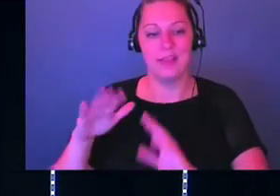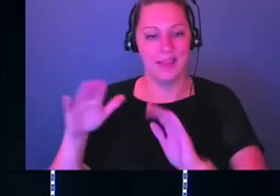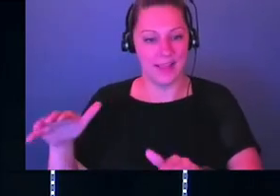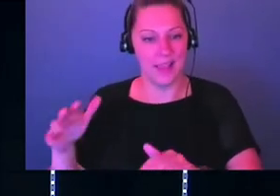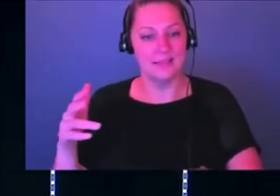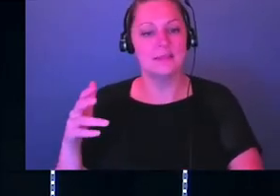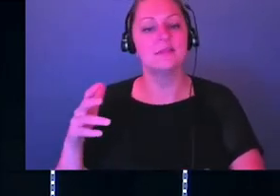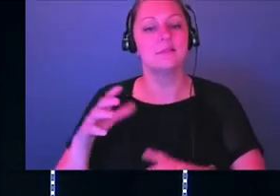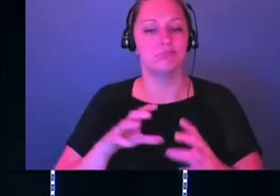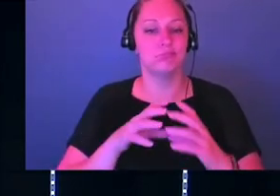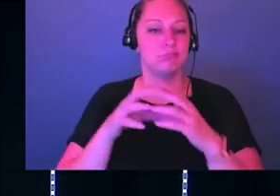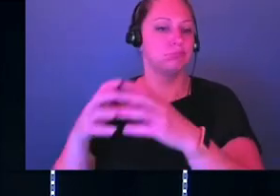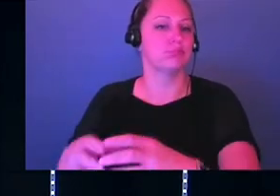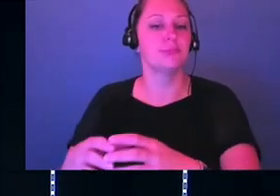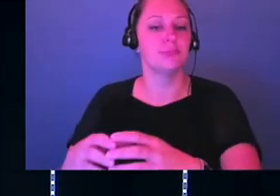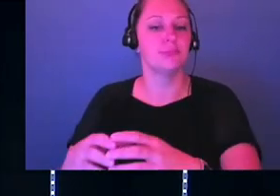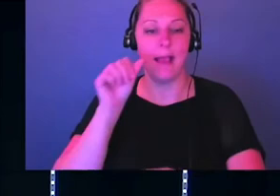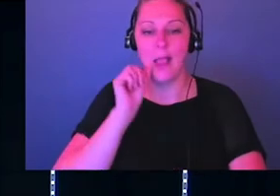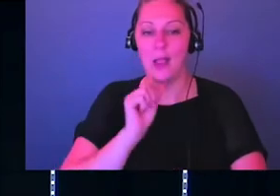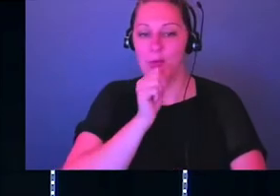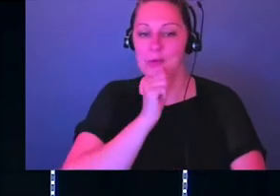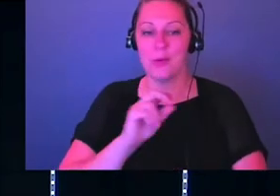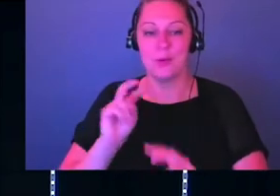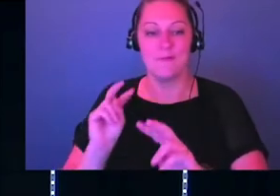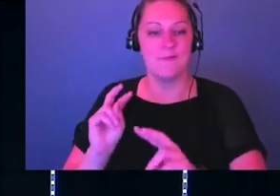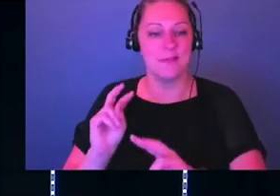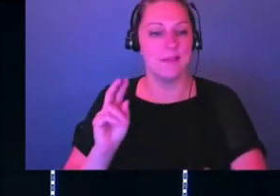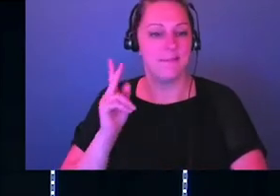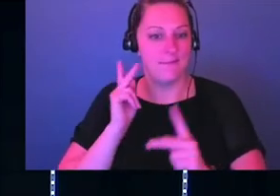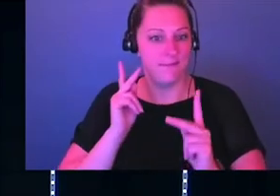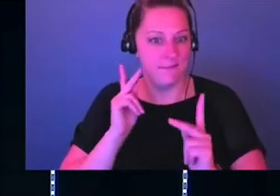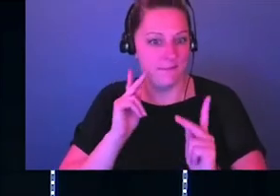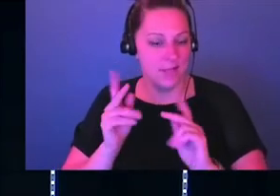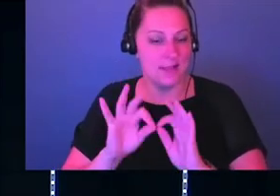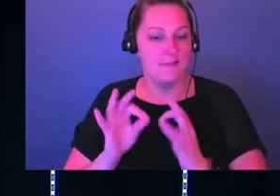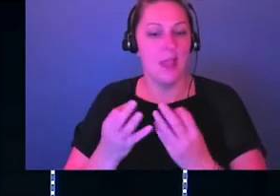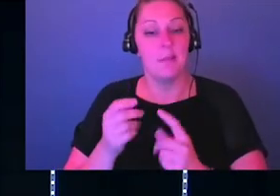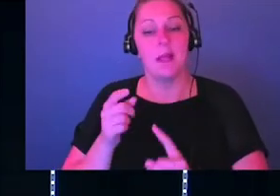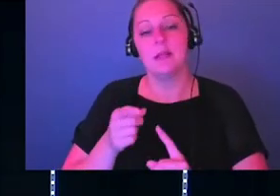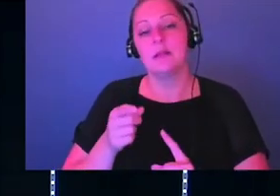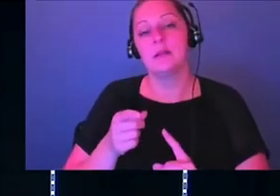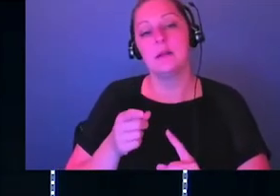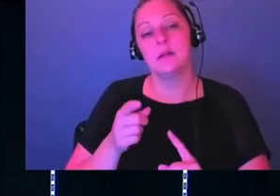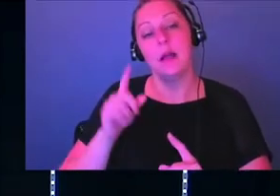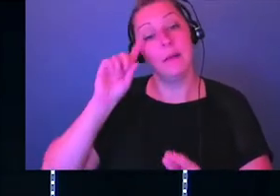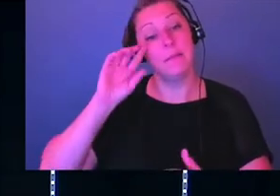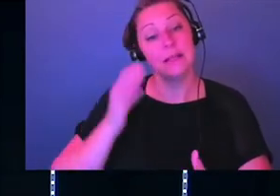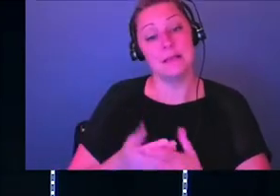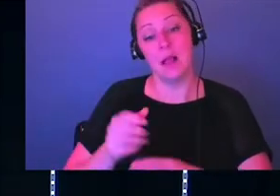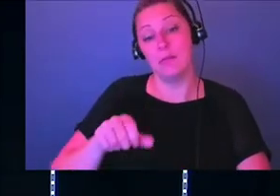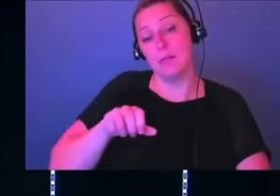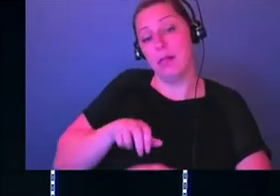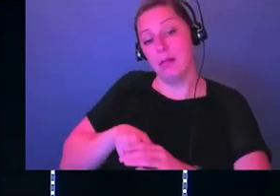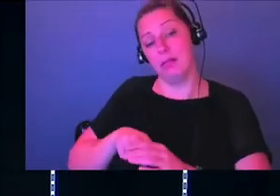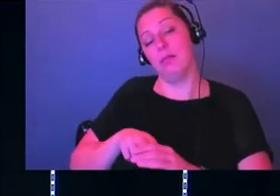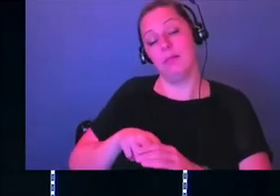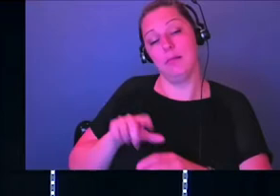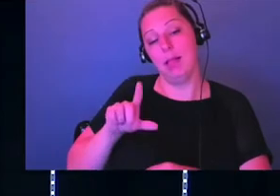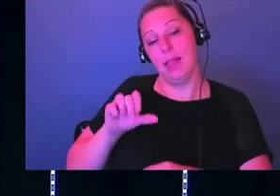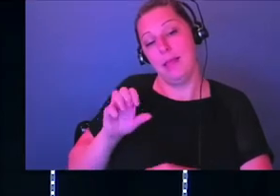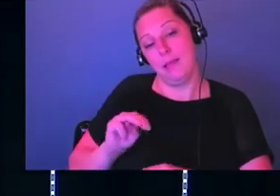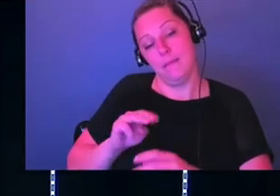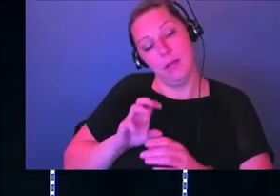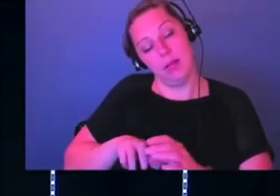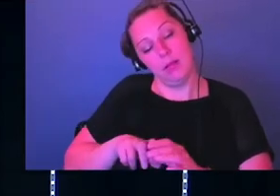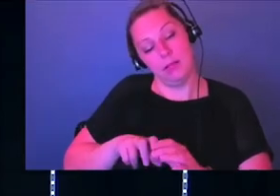trip to Arizona to visit family. And Liam, our son was in the backseat of sleep in his car seat, you know, just like knocked out. And he had a favorite song at the time.